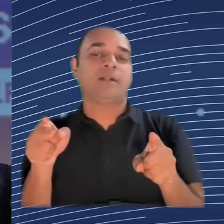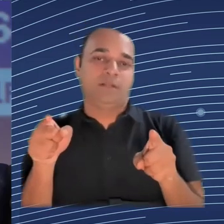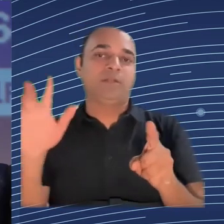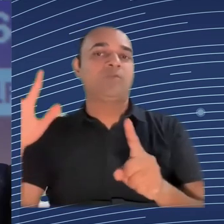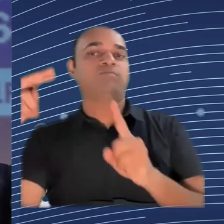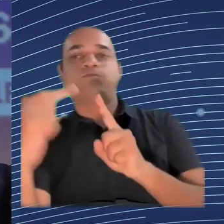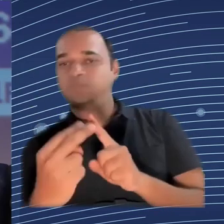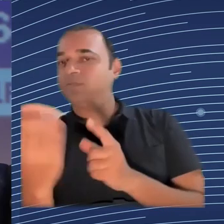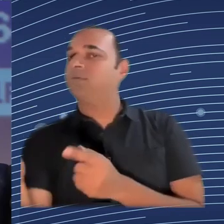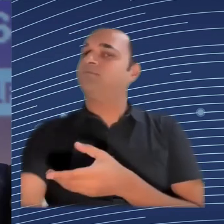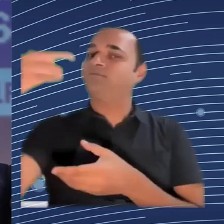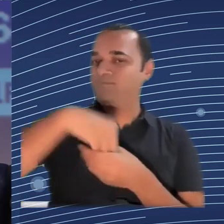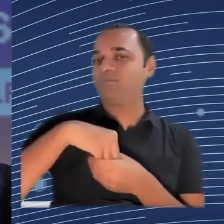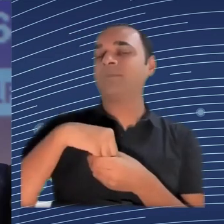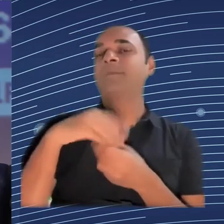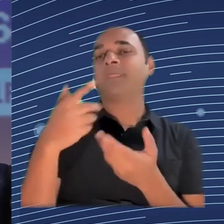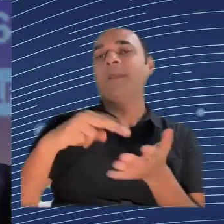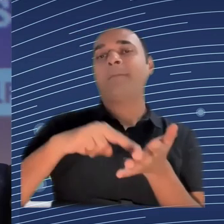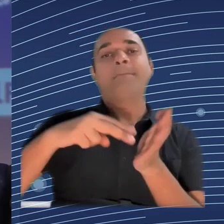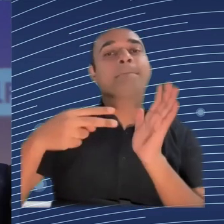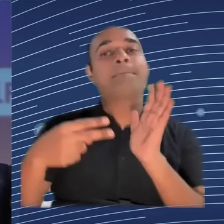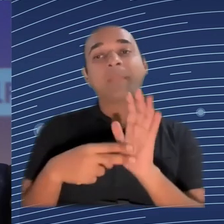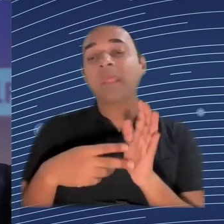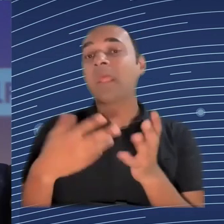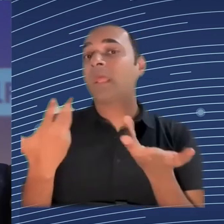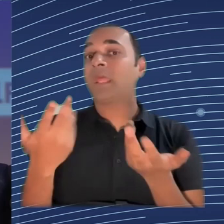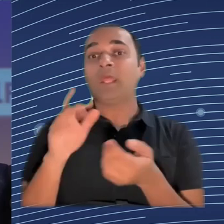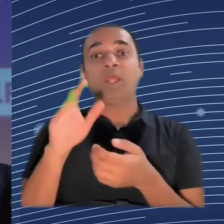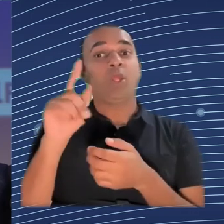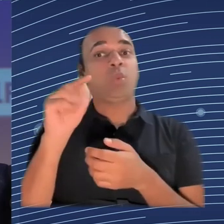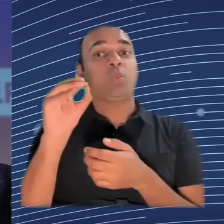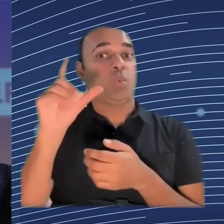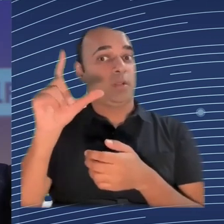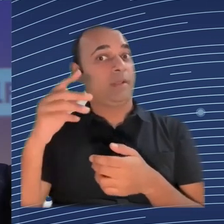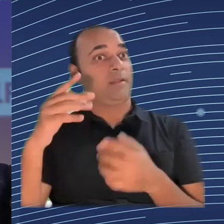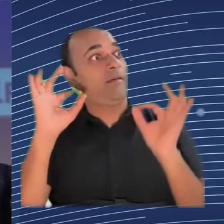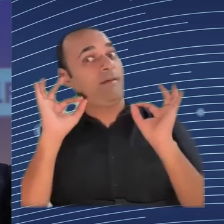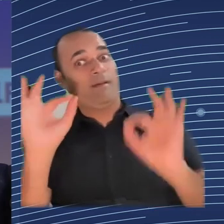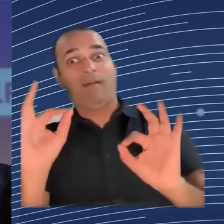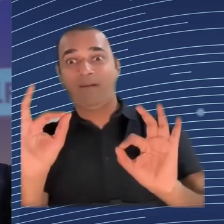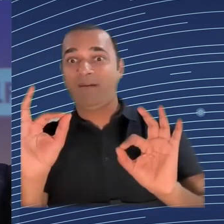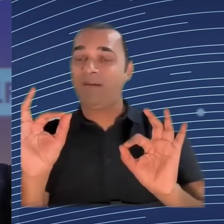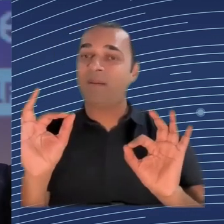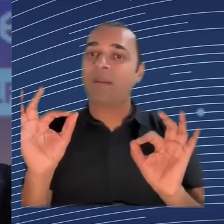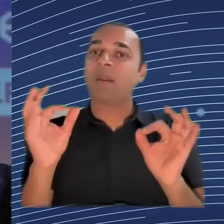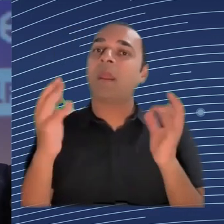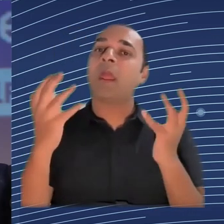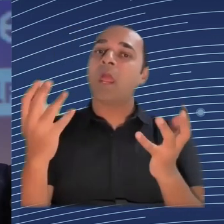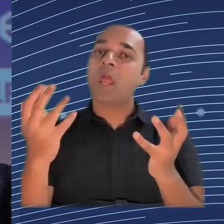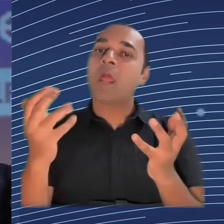bears very directly on the quality of the product that they're going to put out there. Second, when it comes to